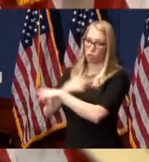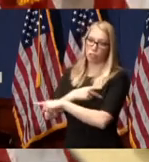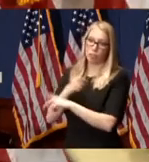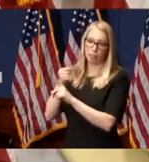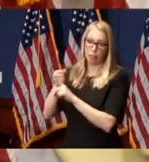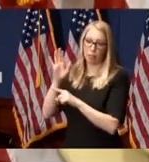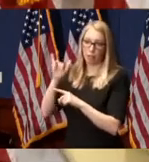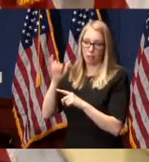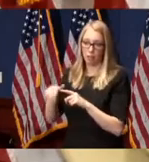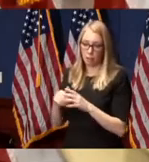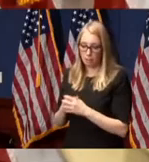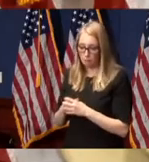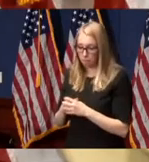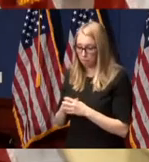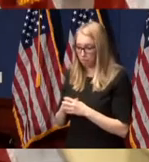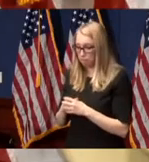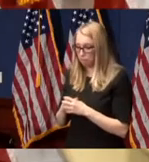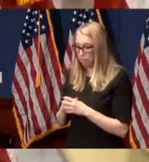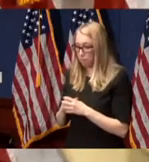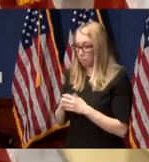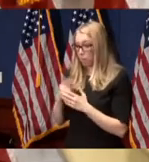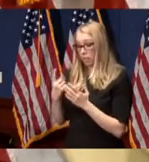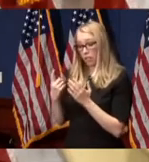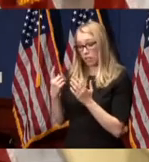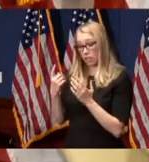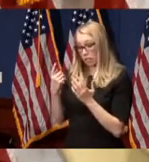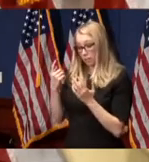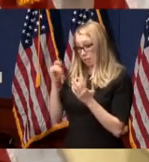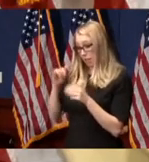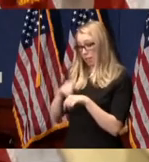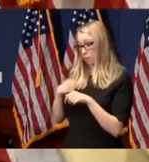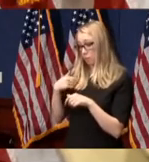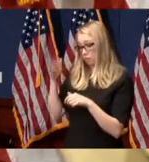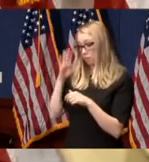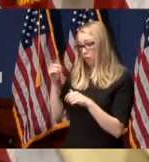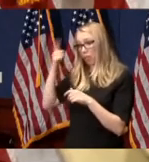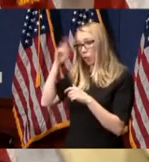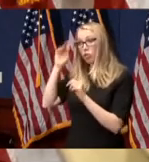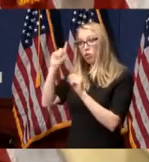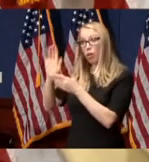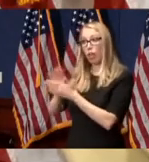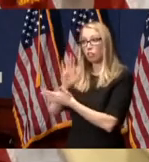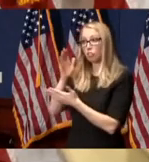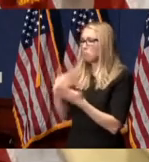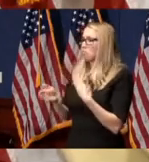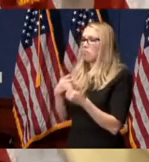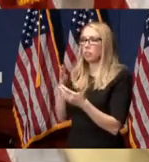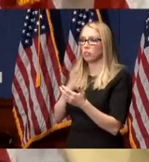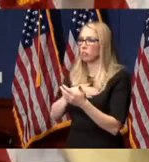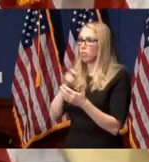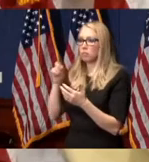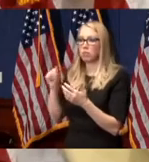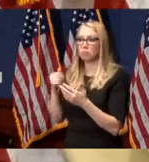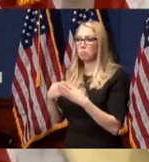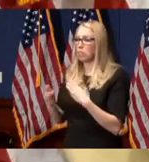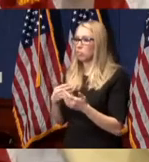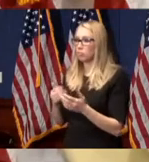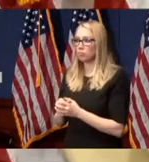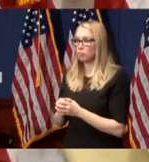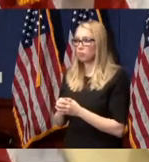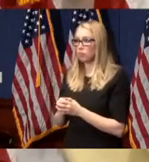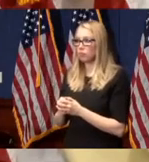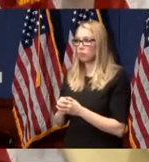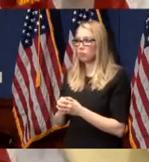Still, I somehow believe that I will go into college regardless of my circumstances, meaning